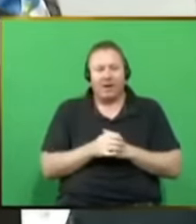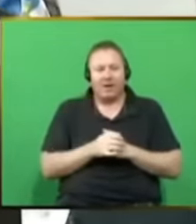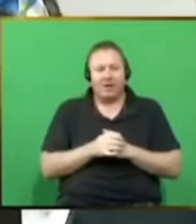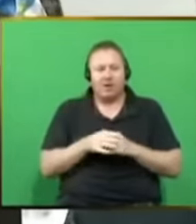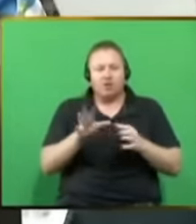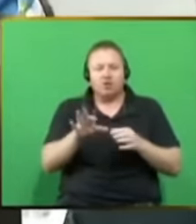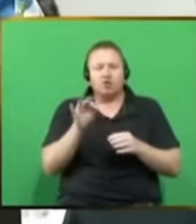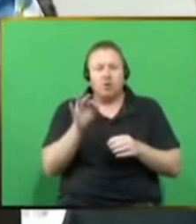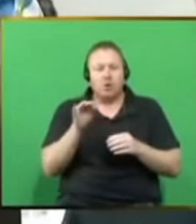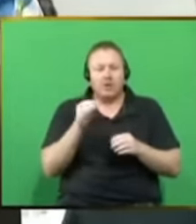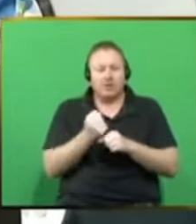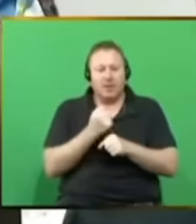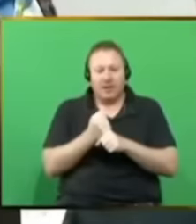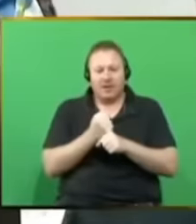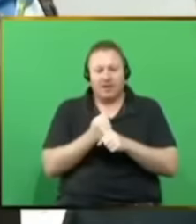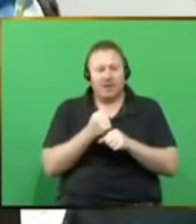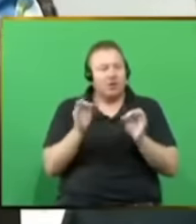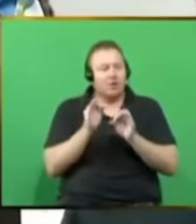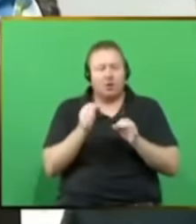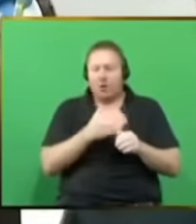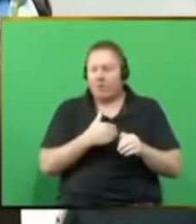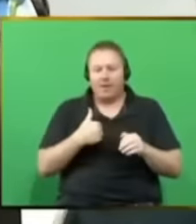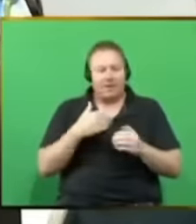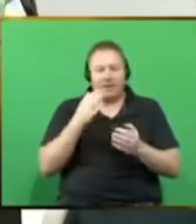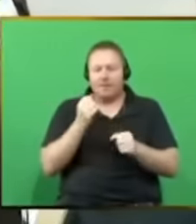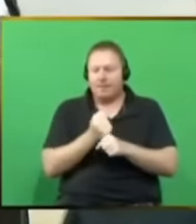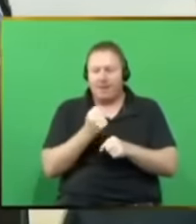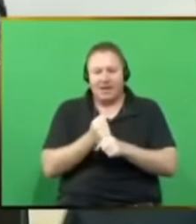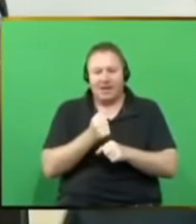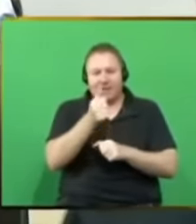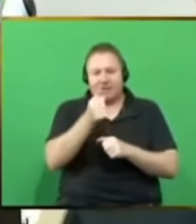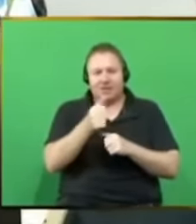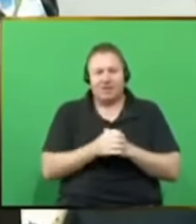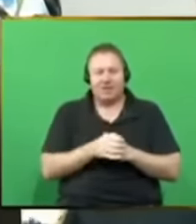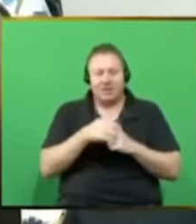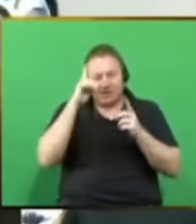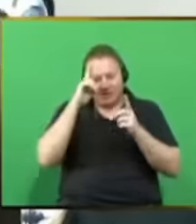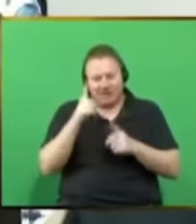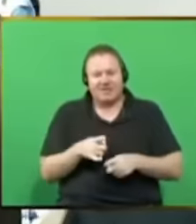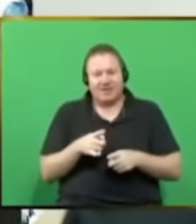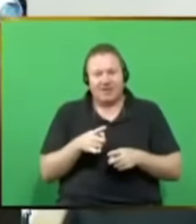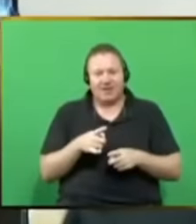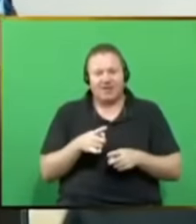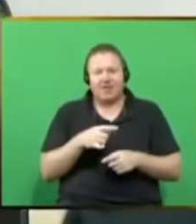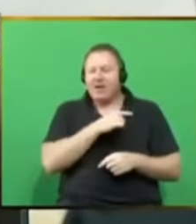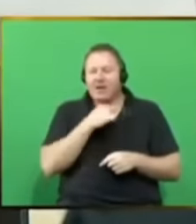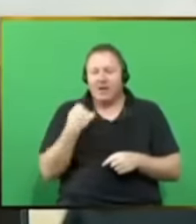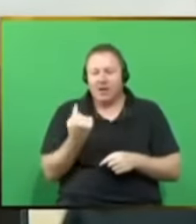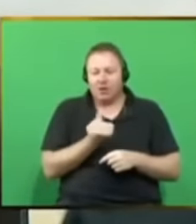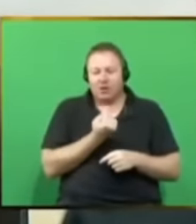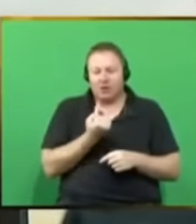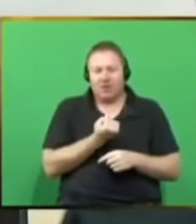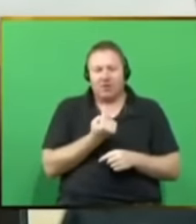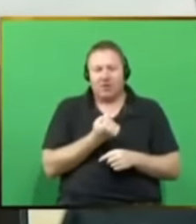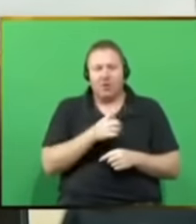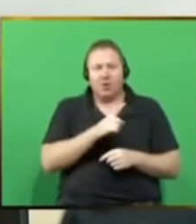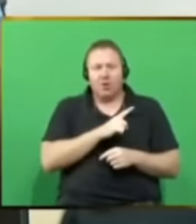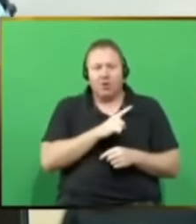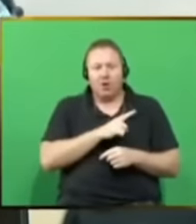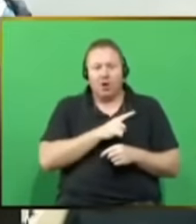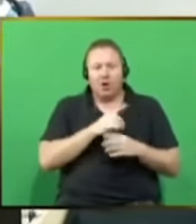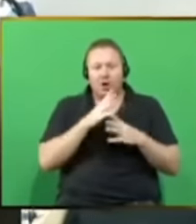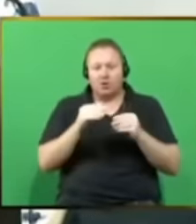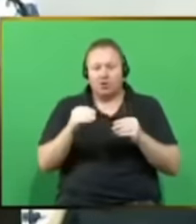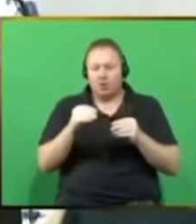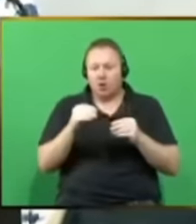choice that no mother in this country should ever have to make. She decided to end her life so that she can stop looking